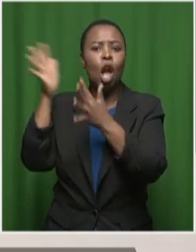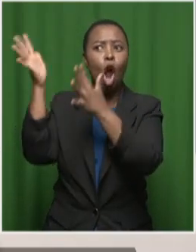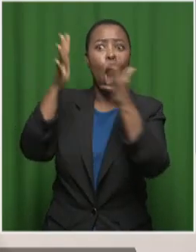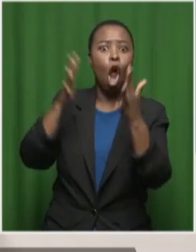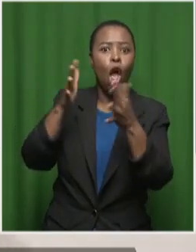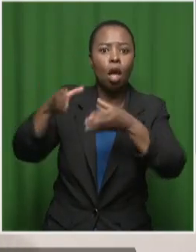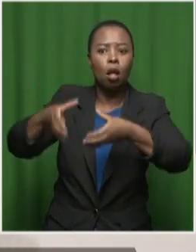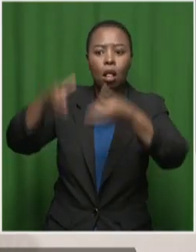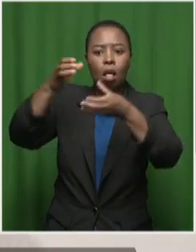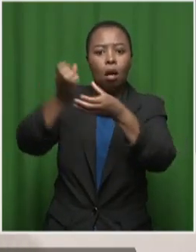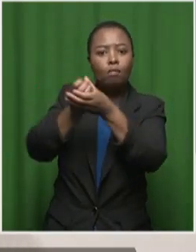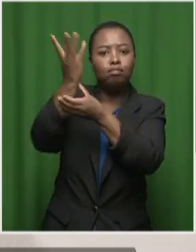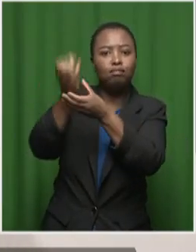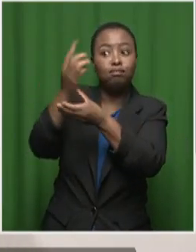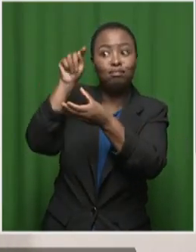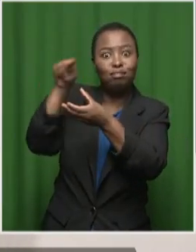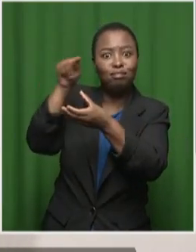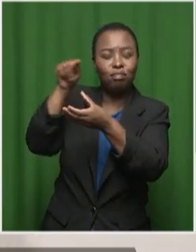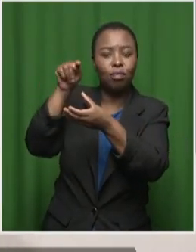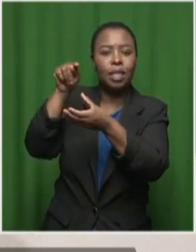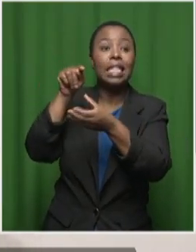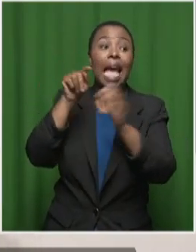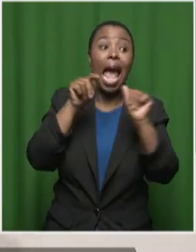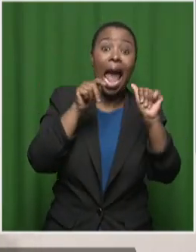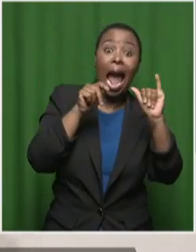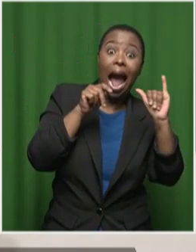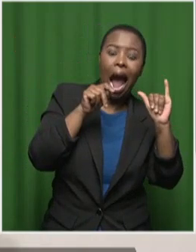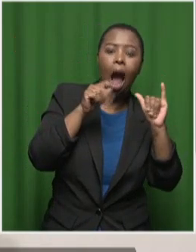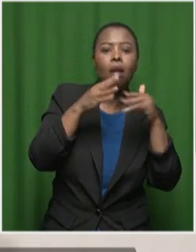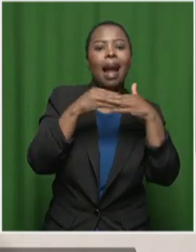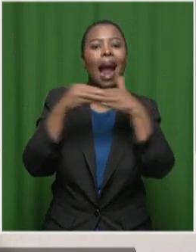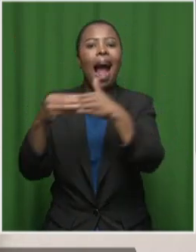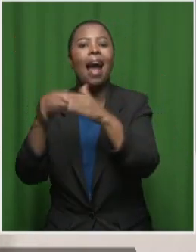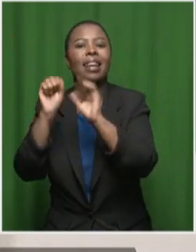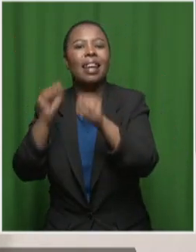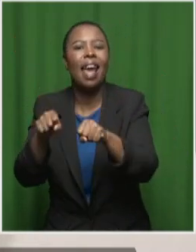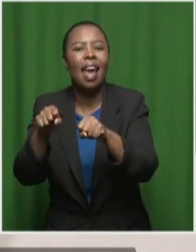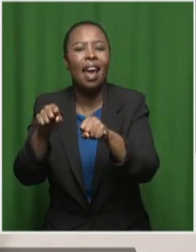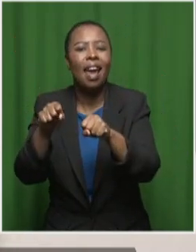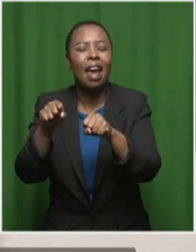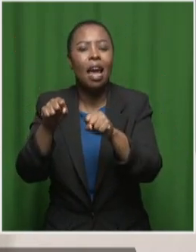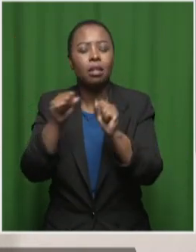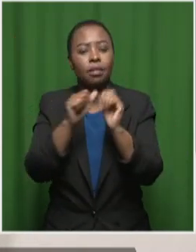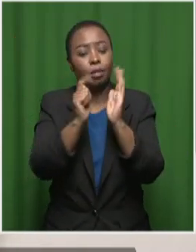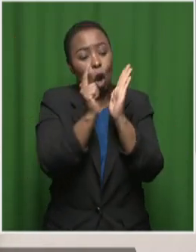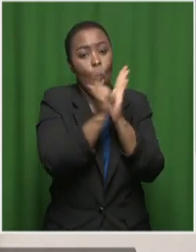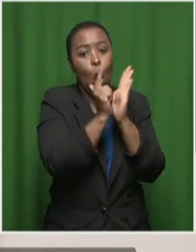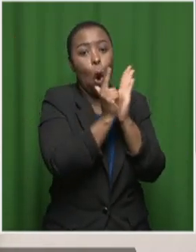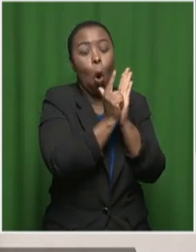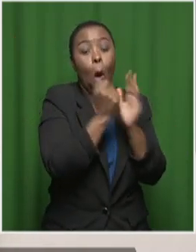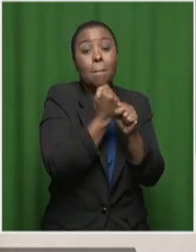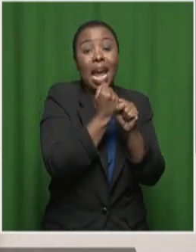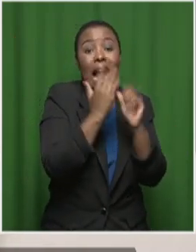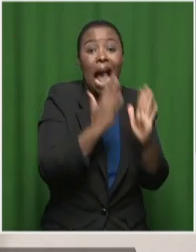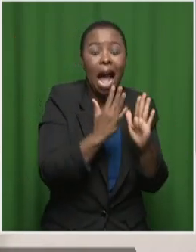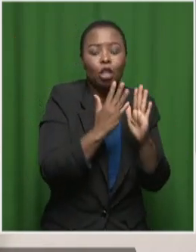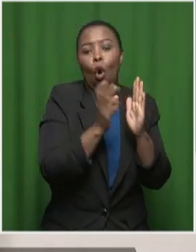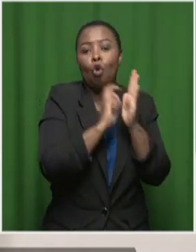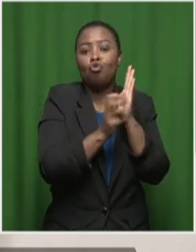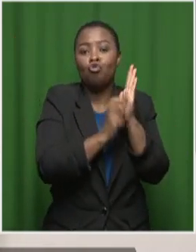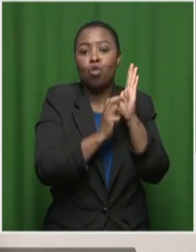That AI can guide in terms of leading regulators or lawmakers to